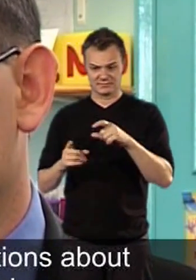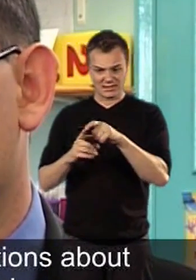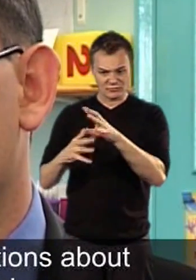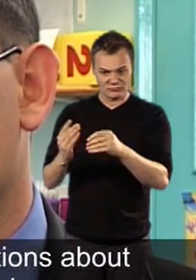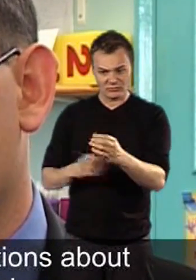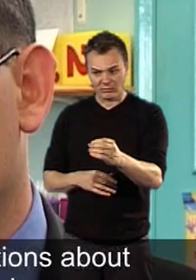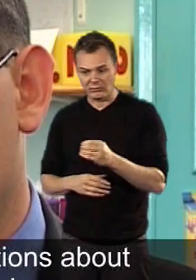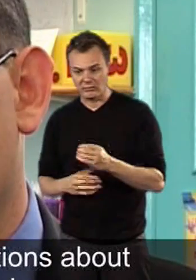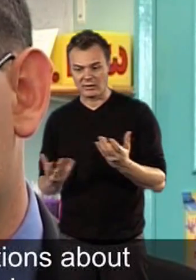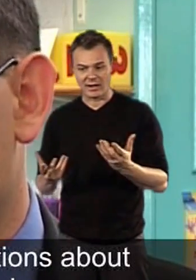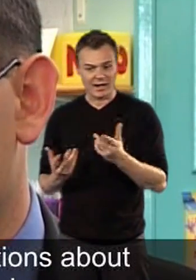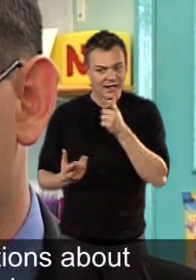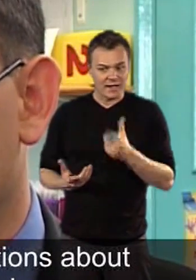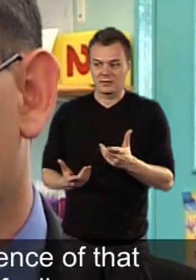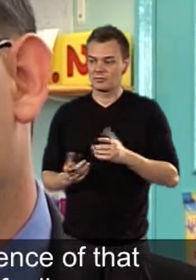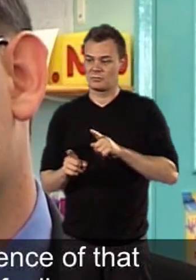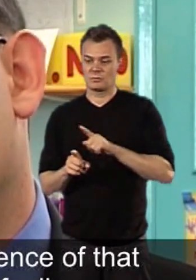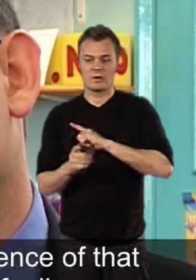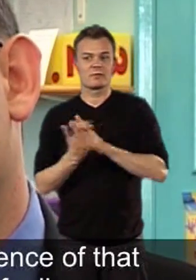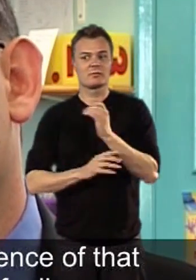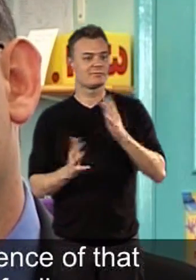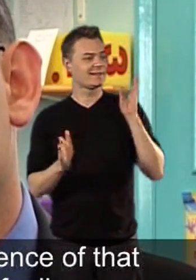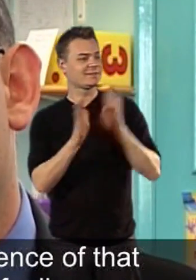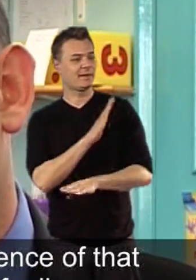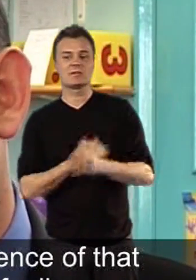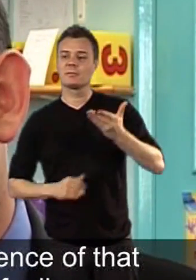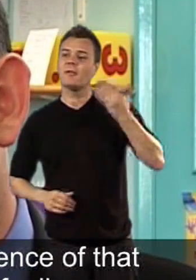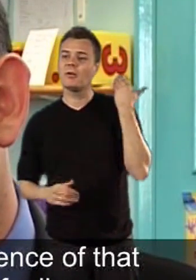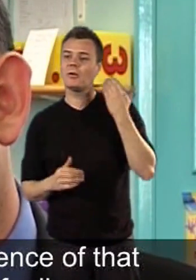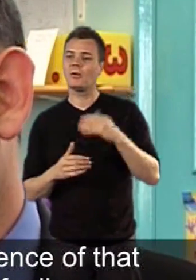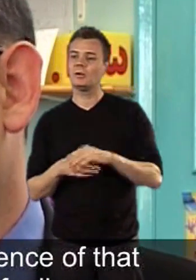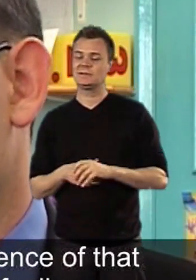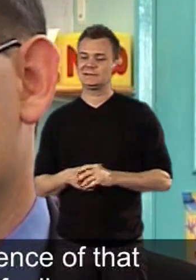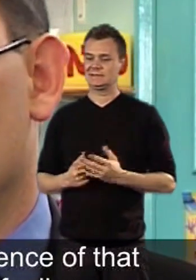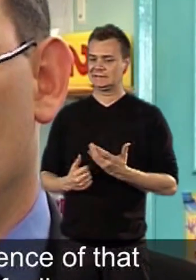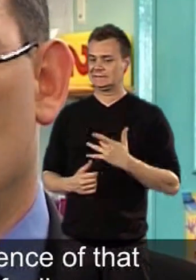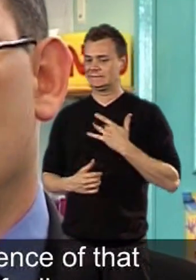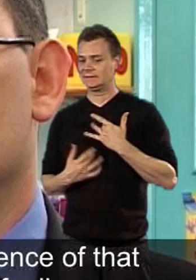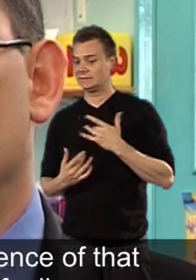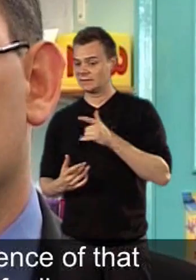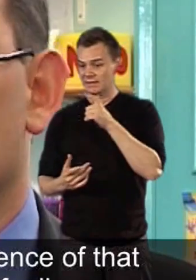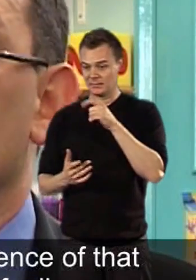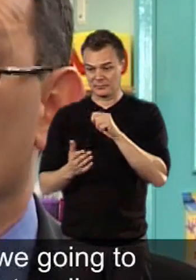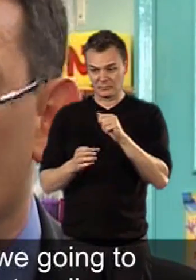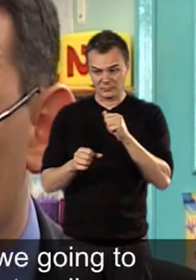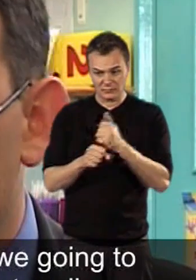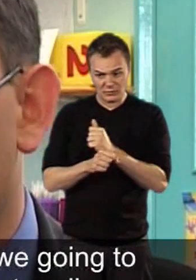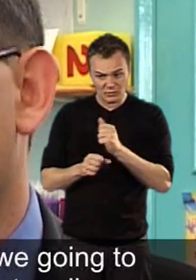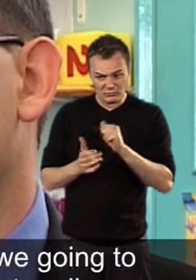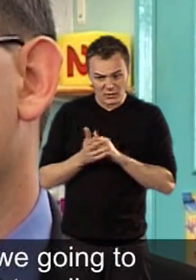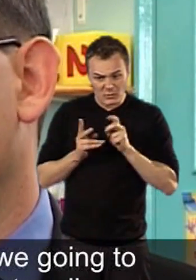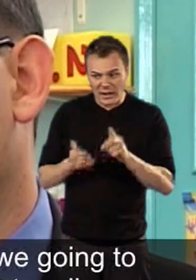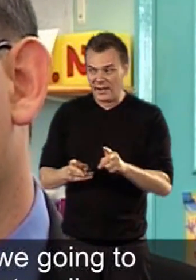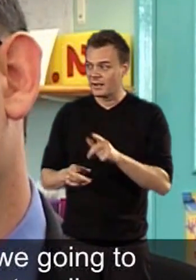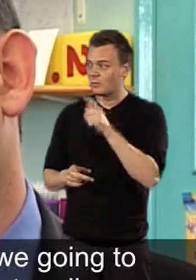taking a child who had Down syndrome because we hadn't had any experience of that before. And so there were all those feelings of, you know, can we do